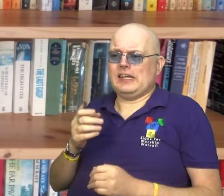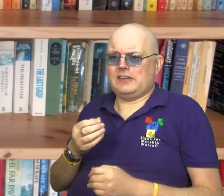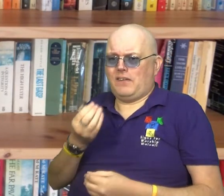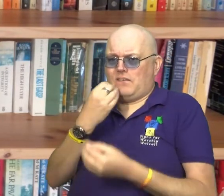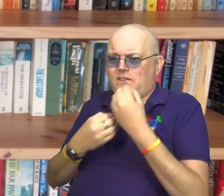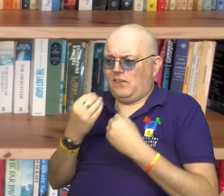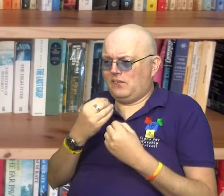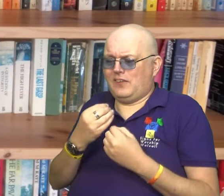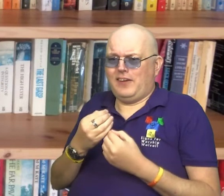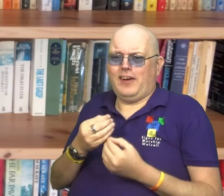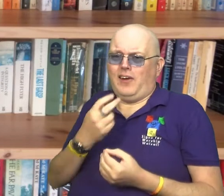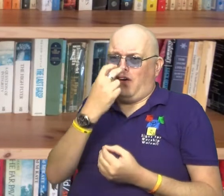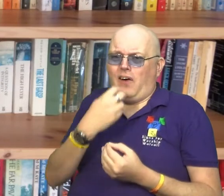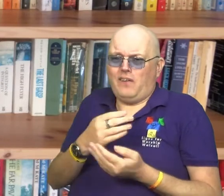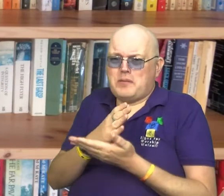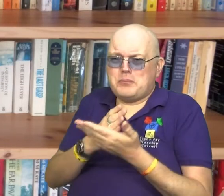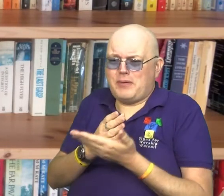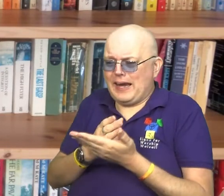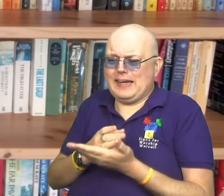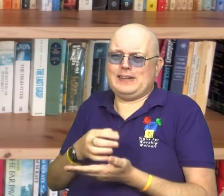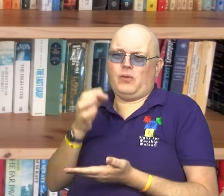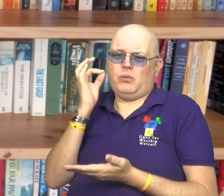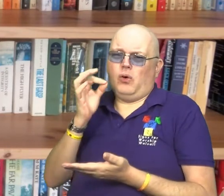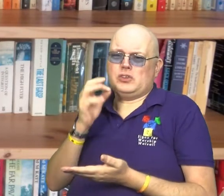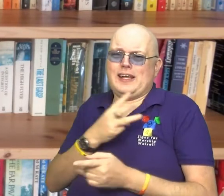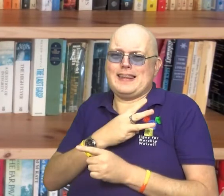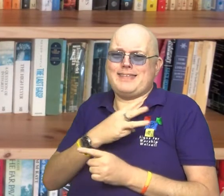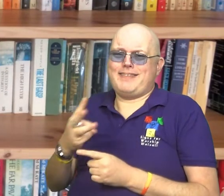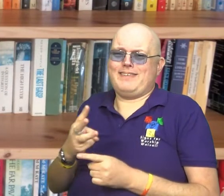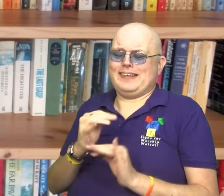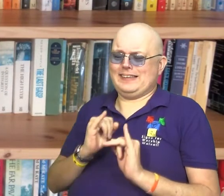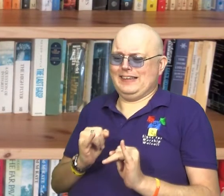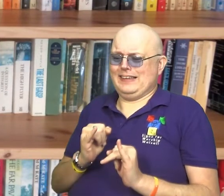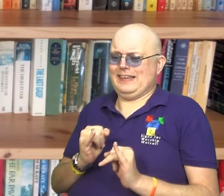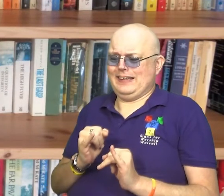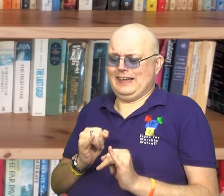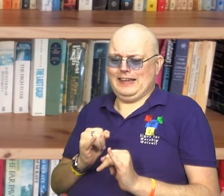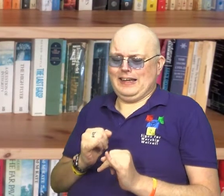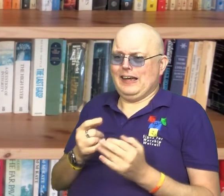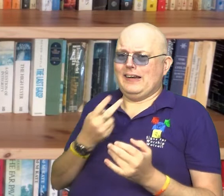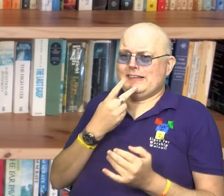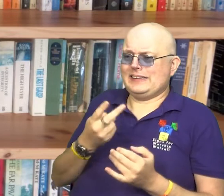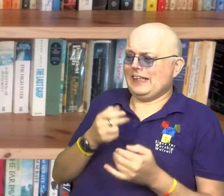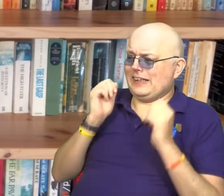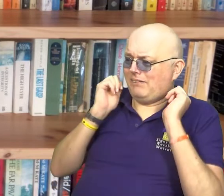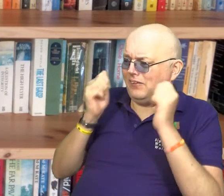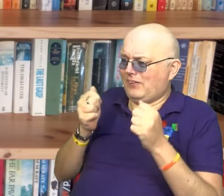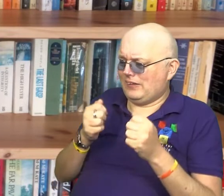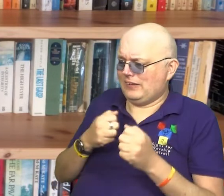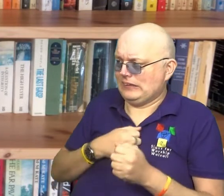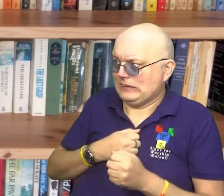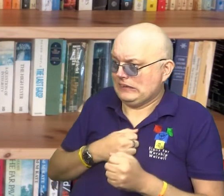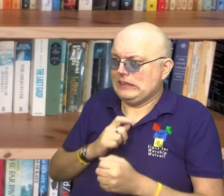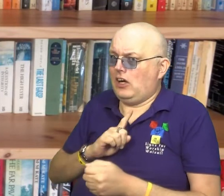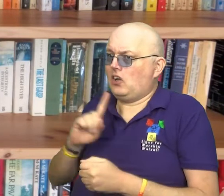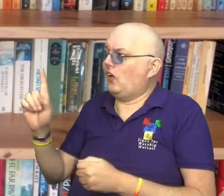a diet of stale bread and water for three weeks. Well, his companion decided he needed to go and